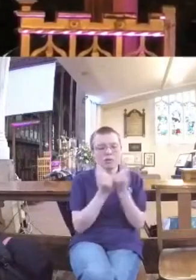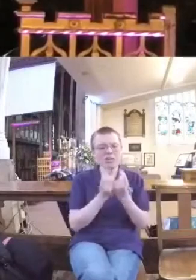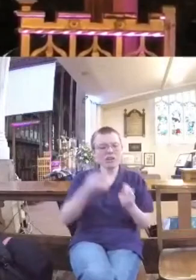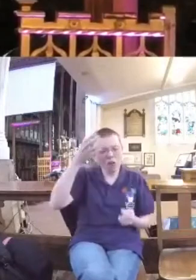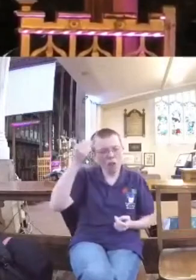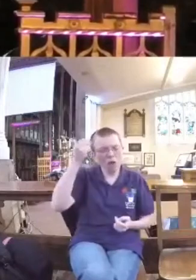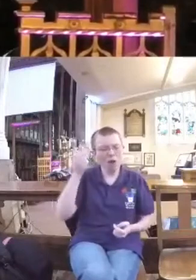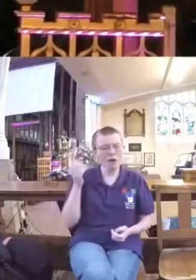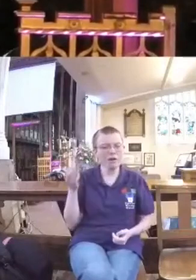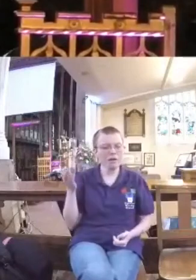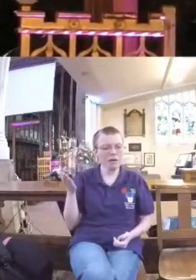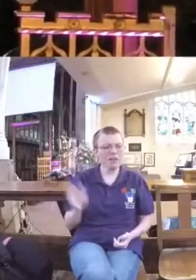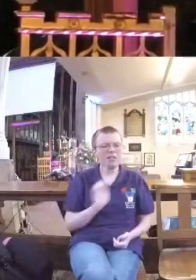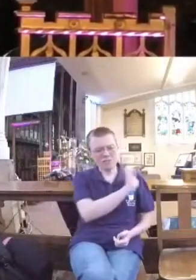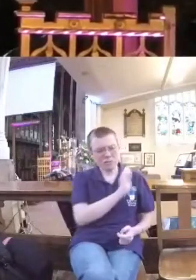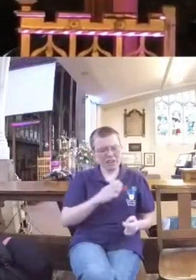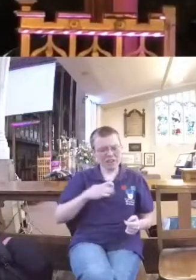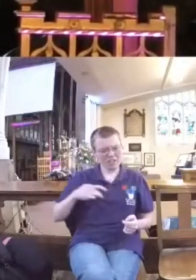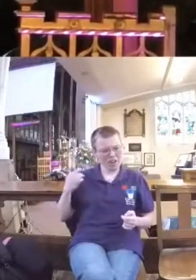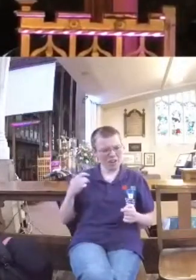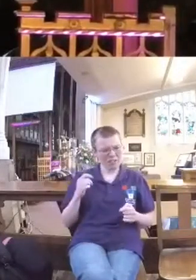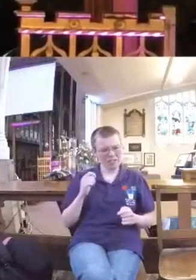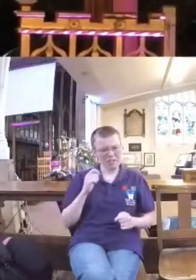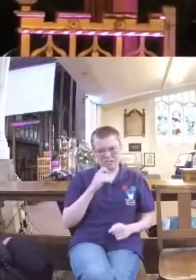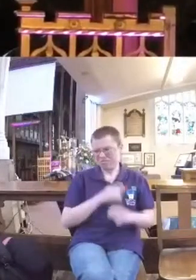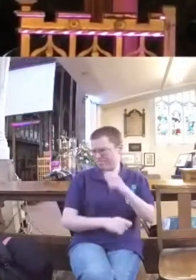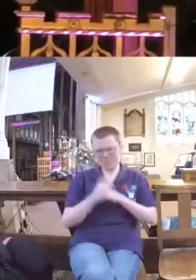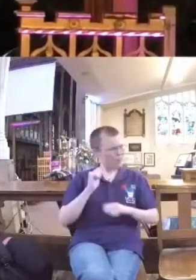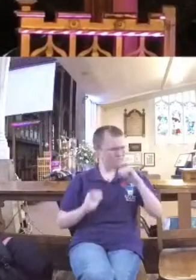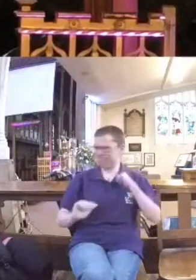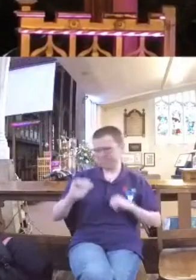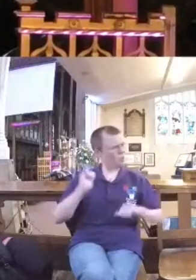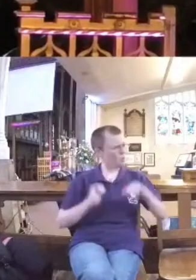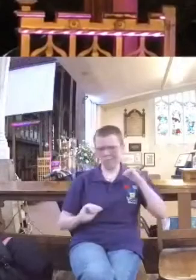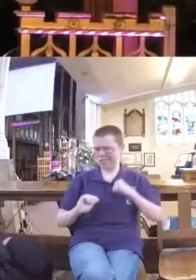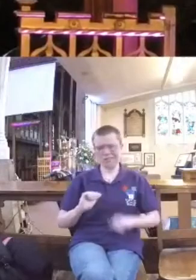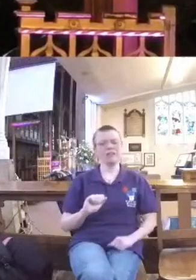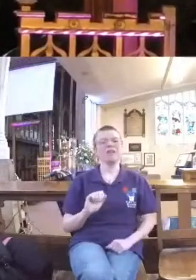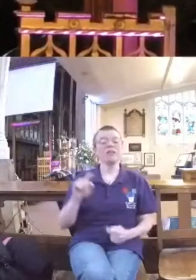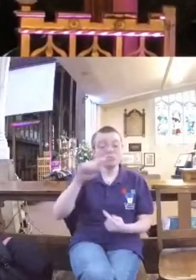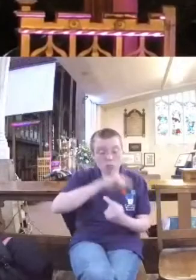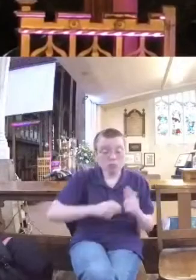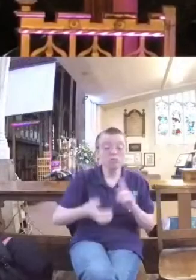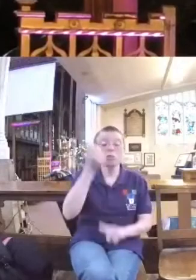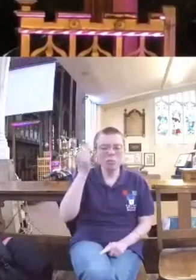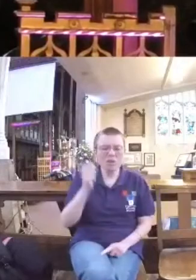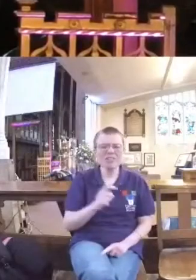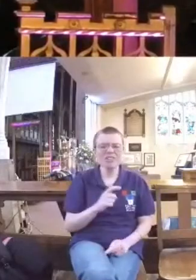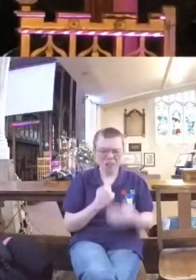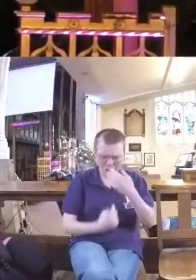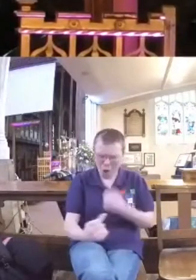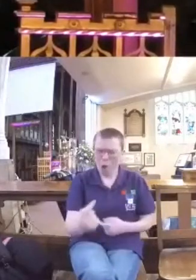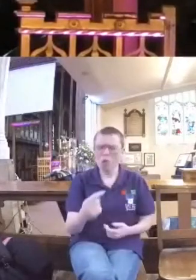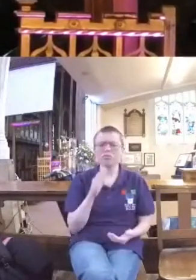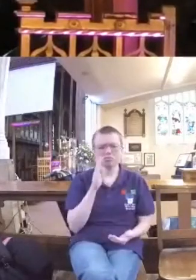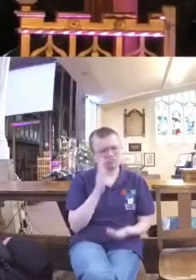Our identity, our possessions and our accomplishments only exist by the grace